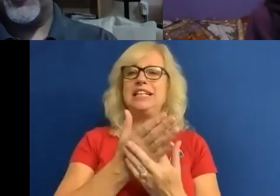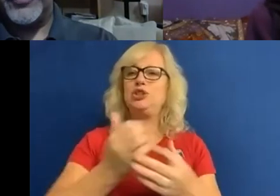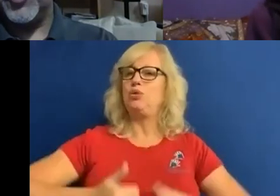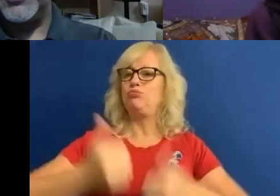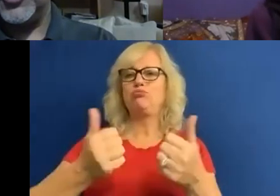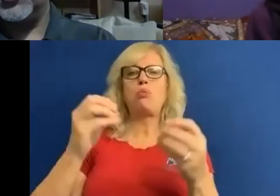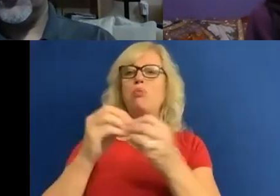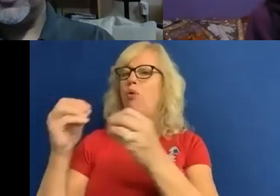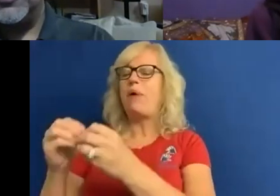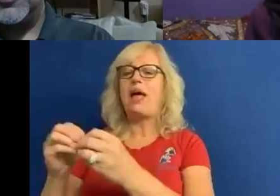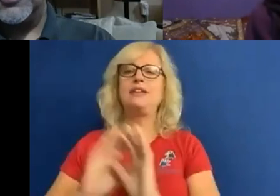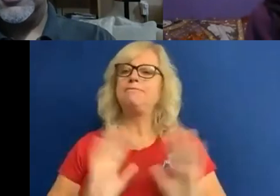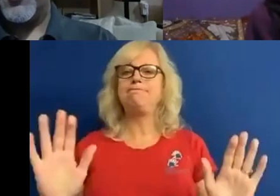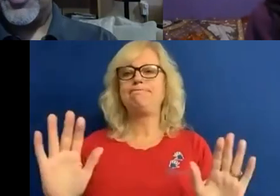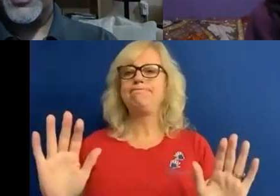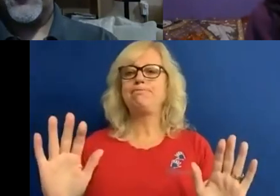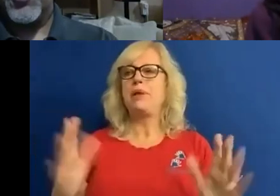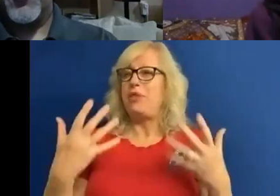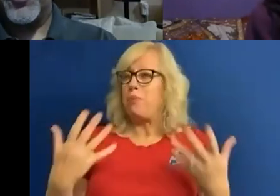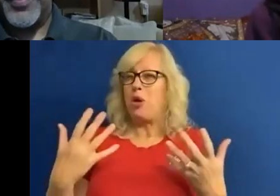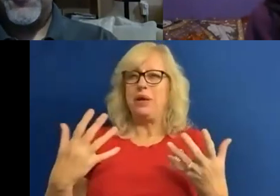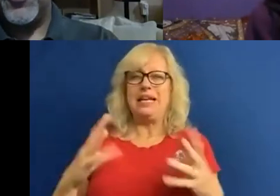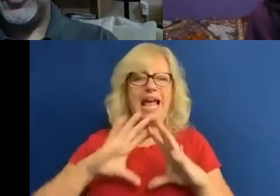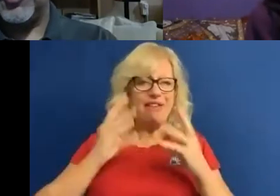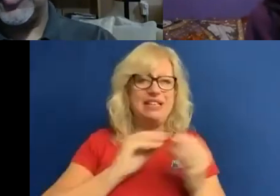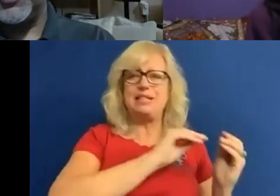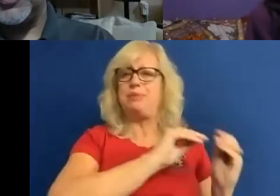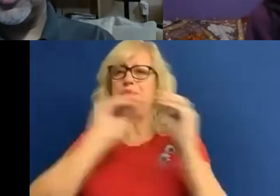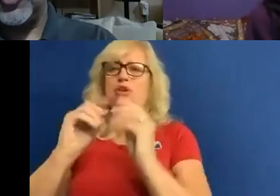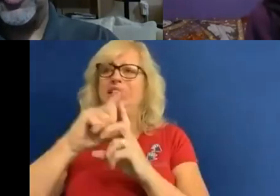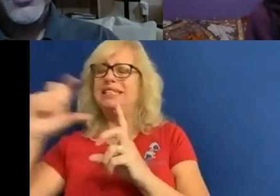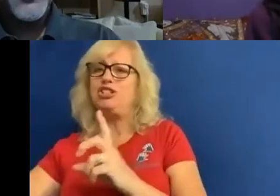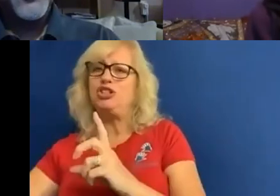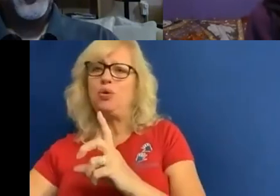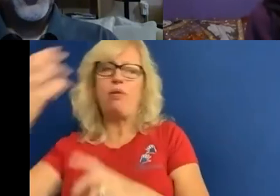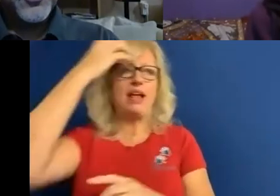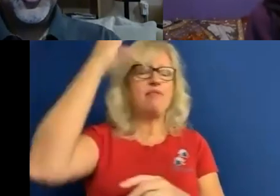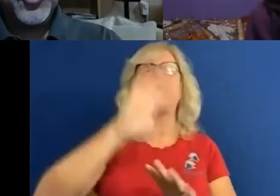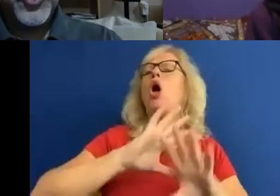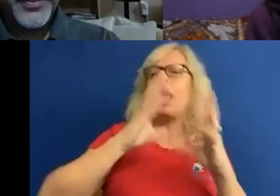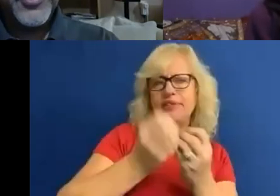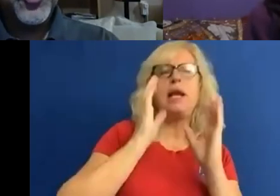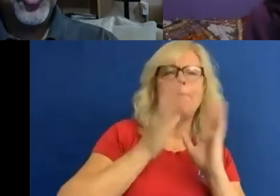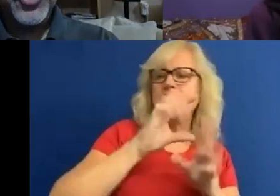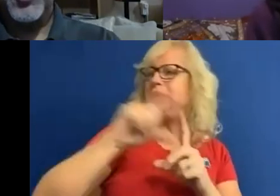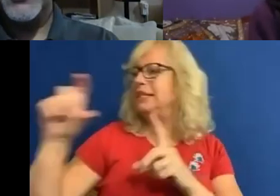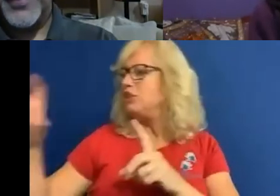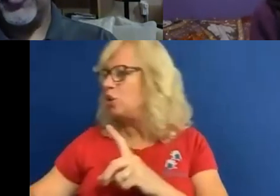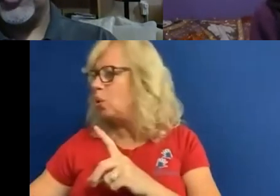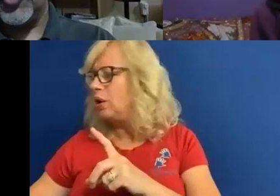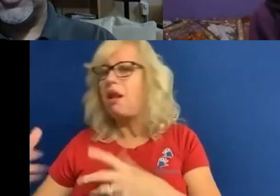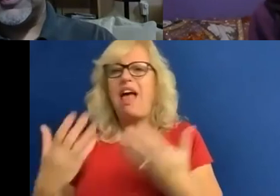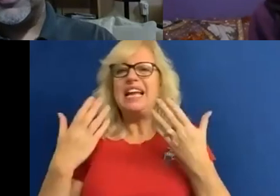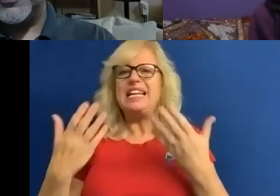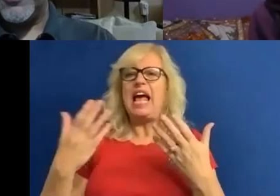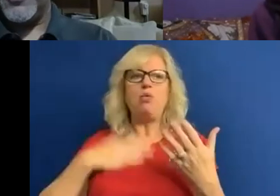move everything to be digital first, and particularly from government that everything just must be digital. You know, to engage with your GP now